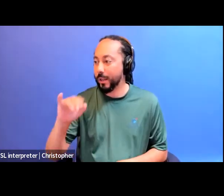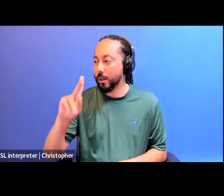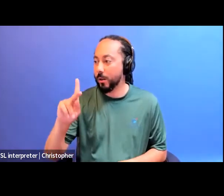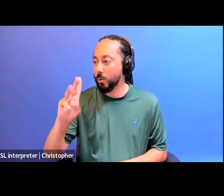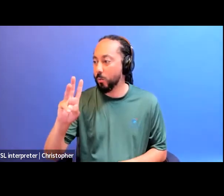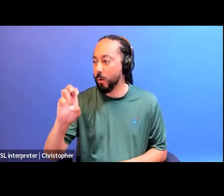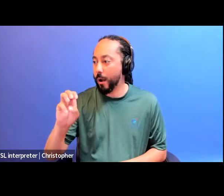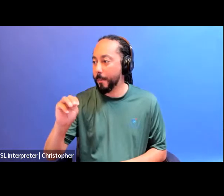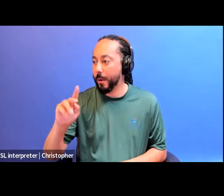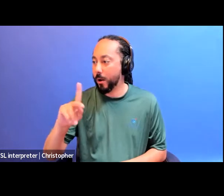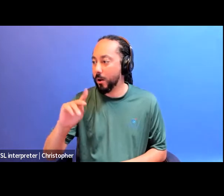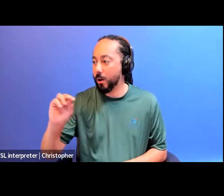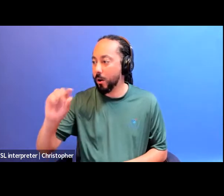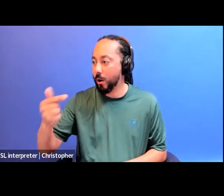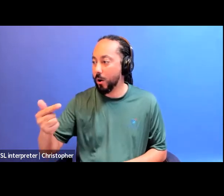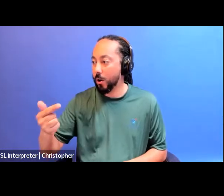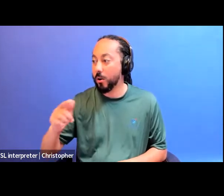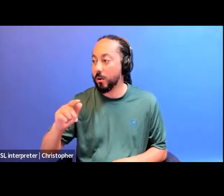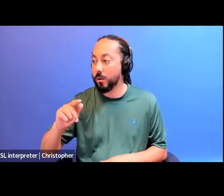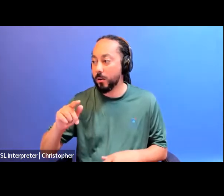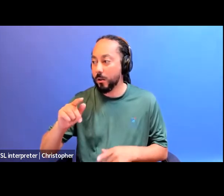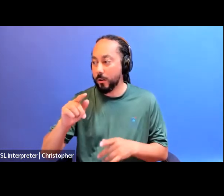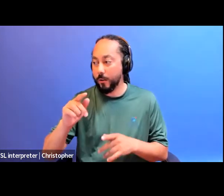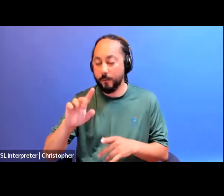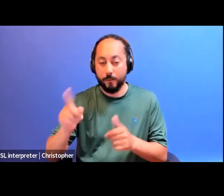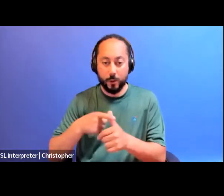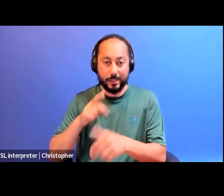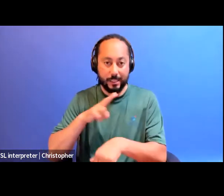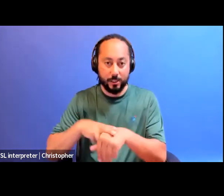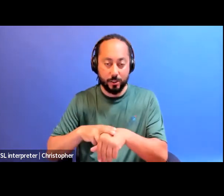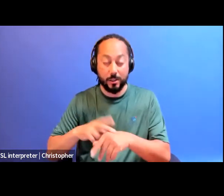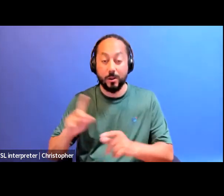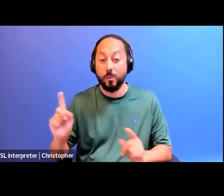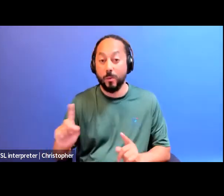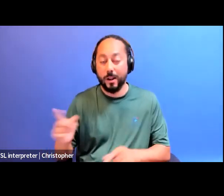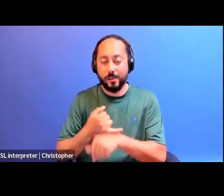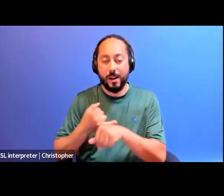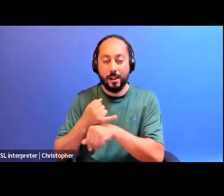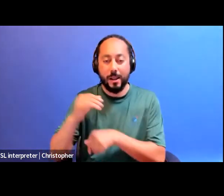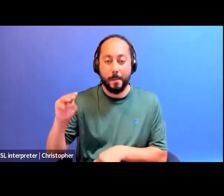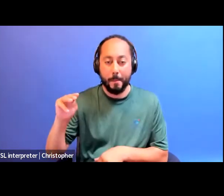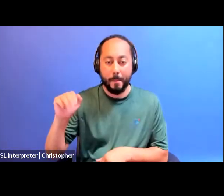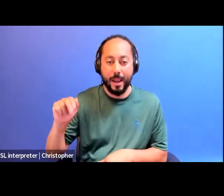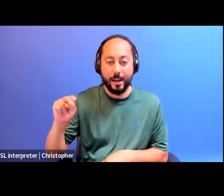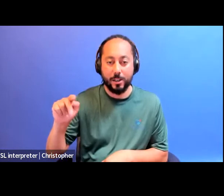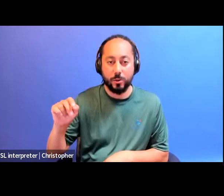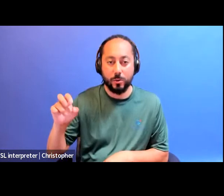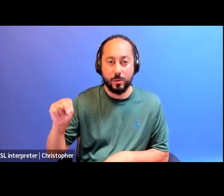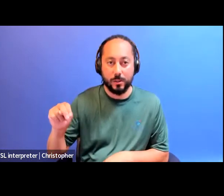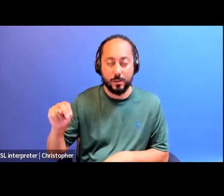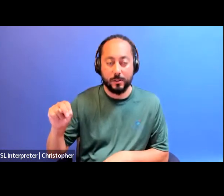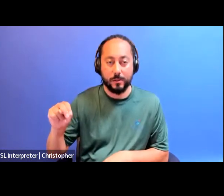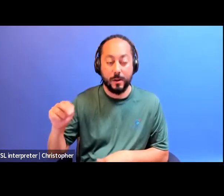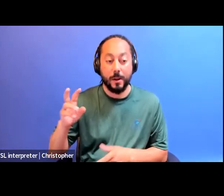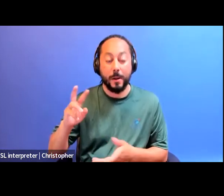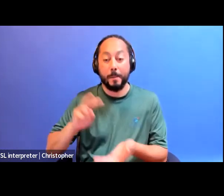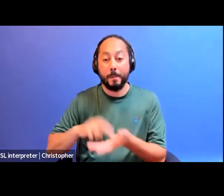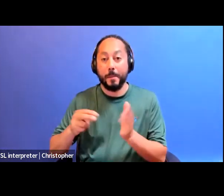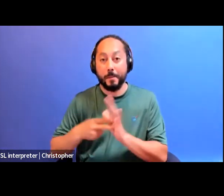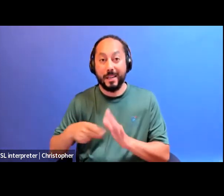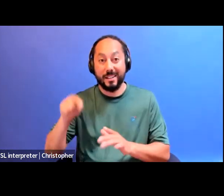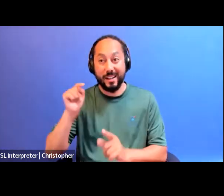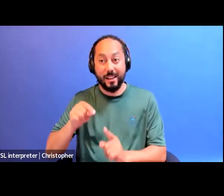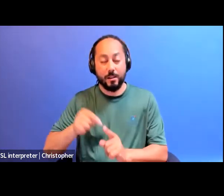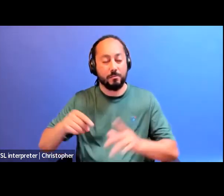on Manitoulin Island. We are an unceded nation, meaning that we have never signed